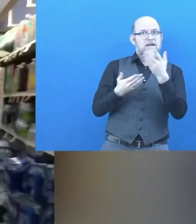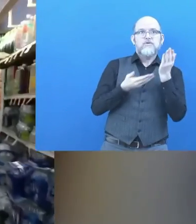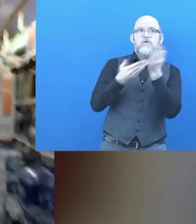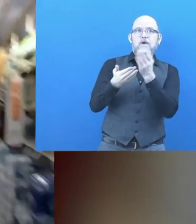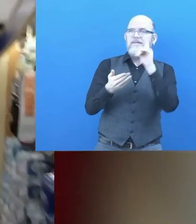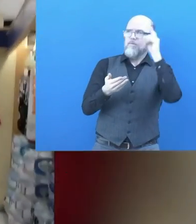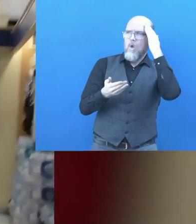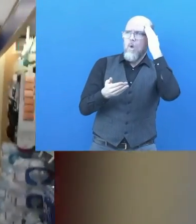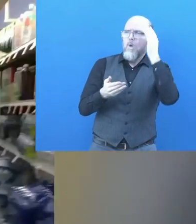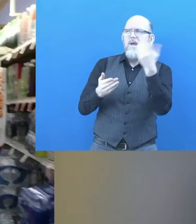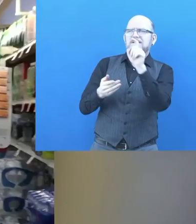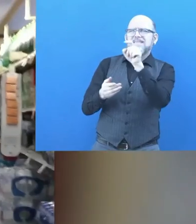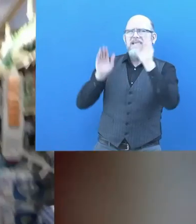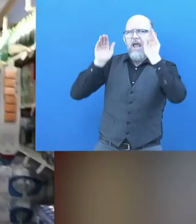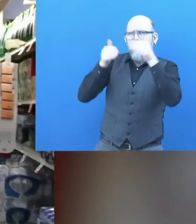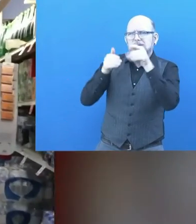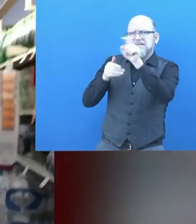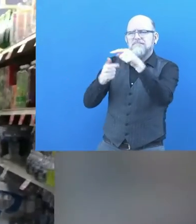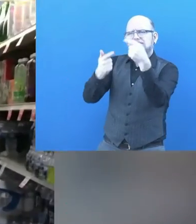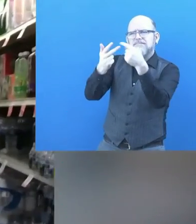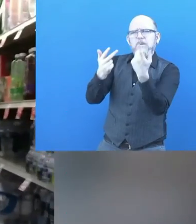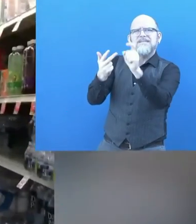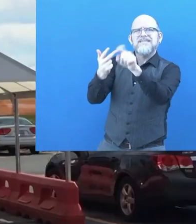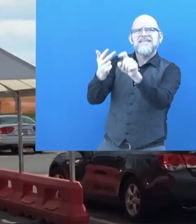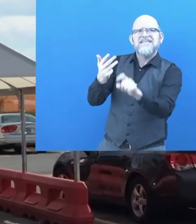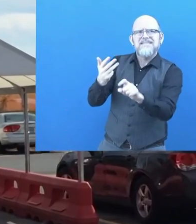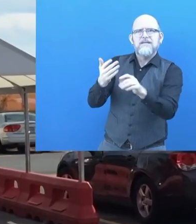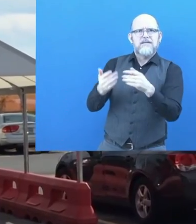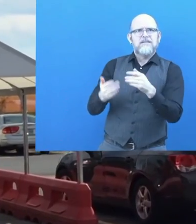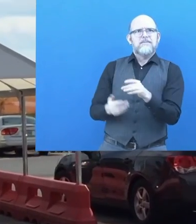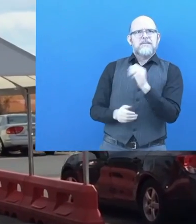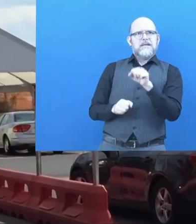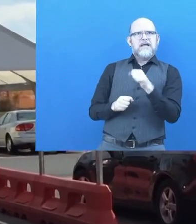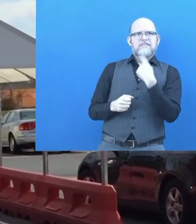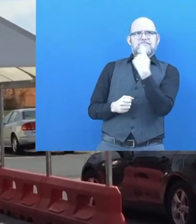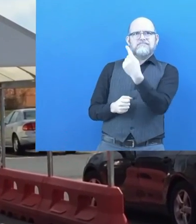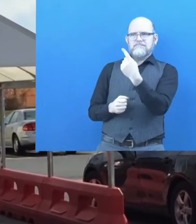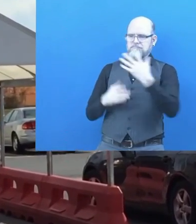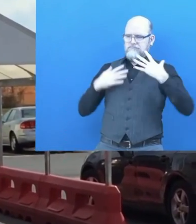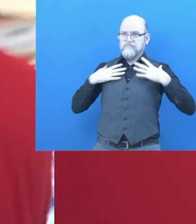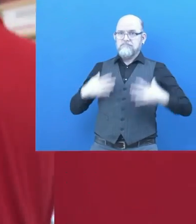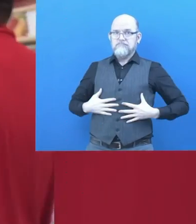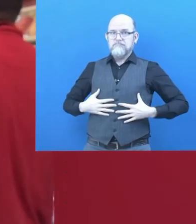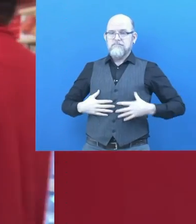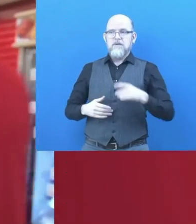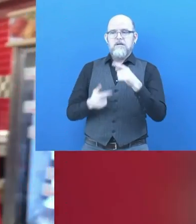service plan. Unlike many U.S. programs, ACAP looks at the whole person, including physical health,